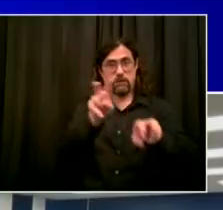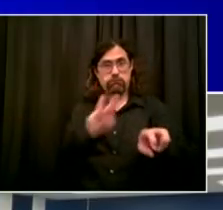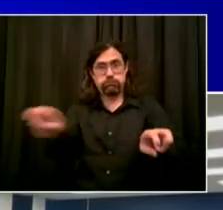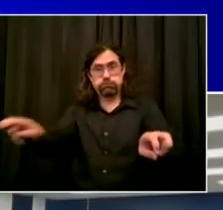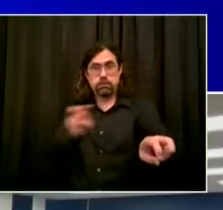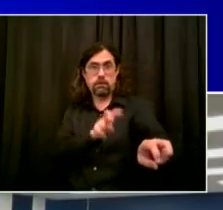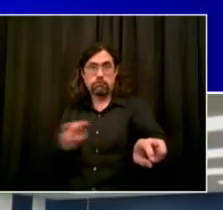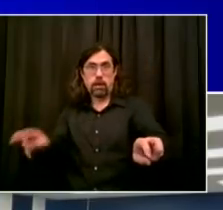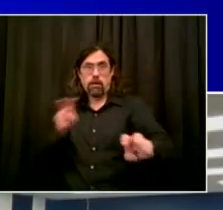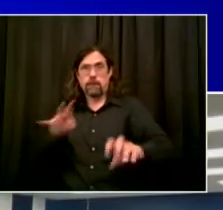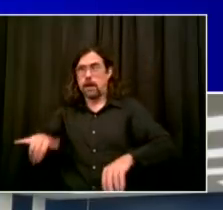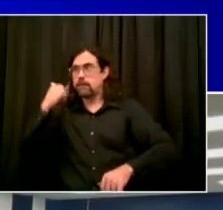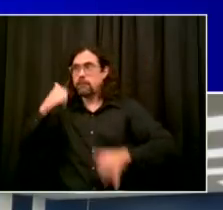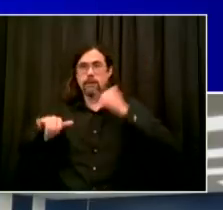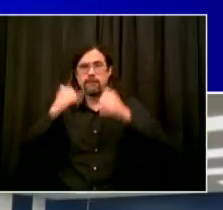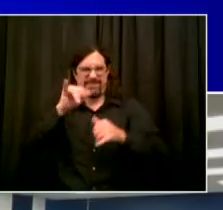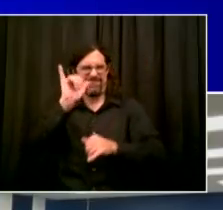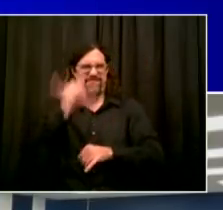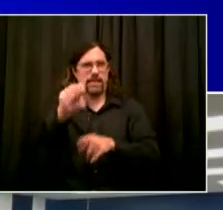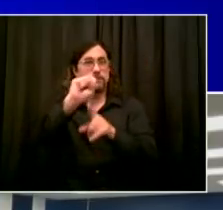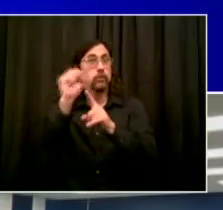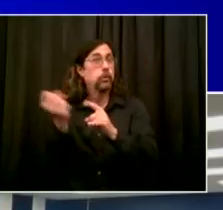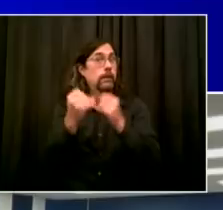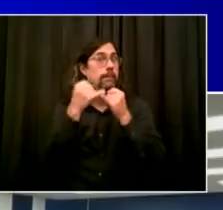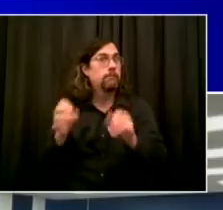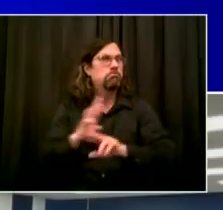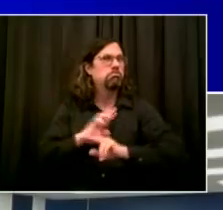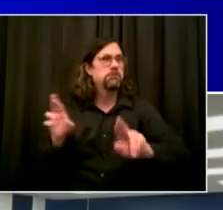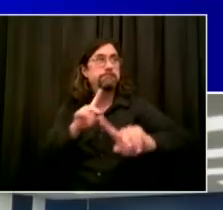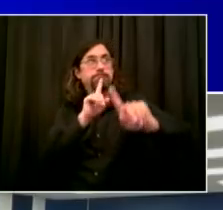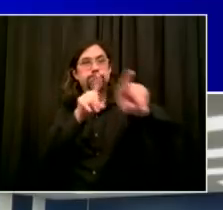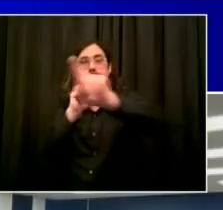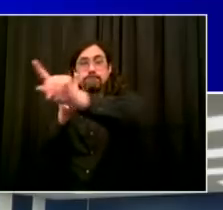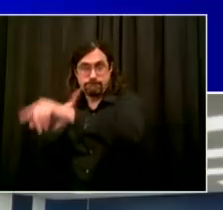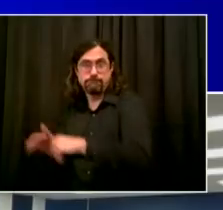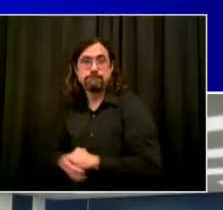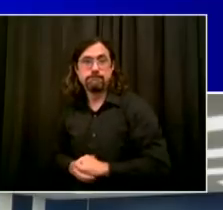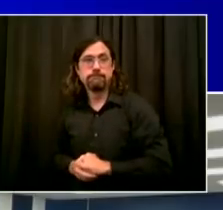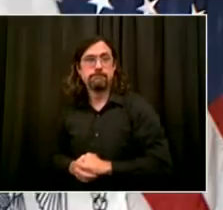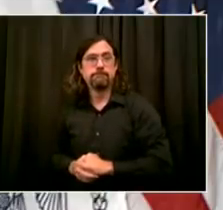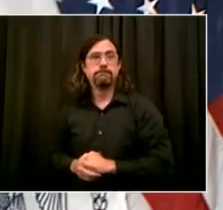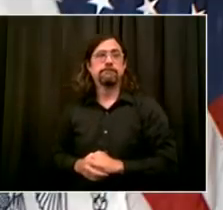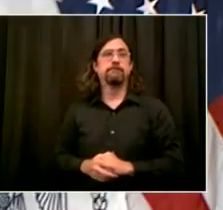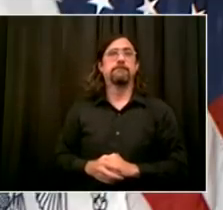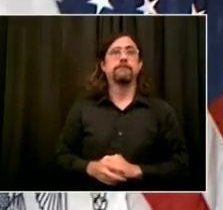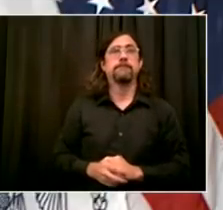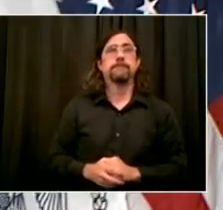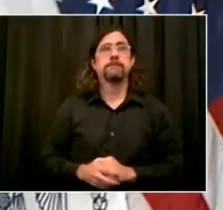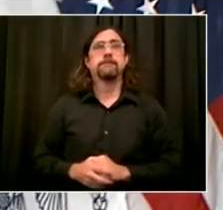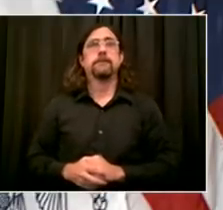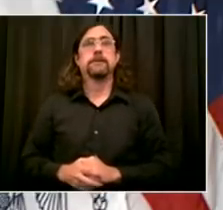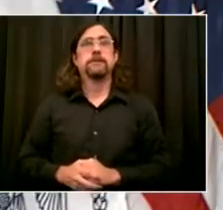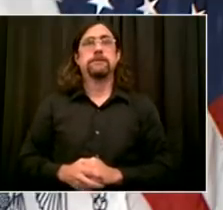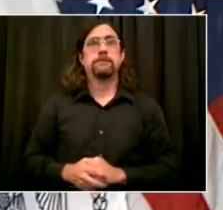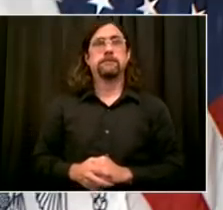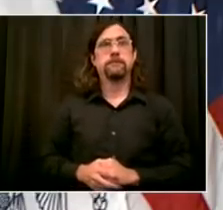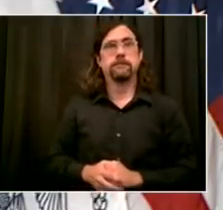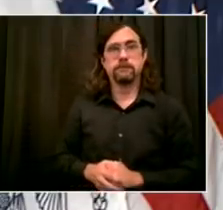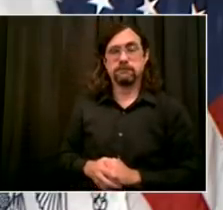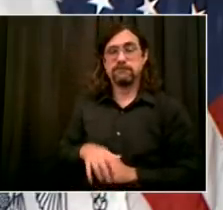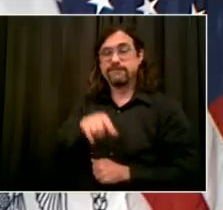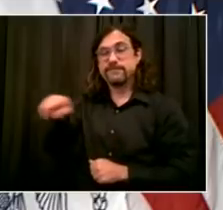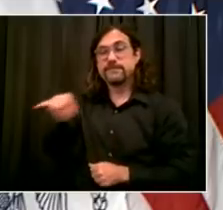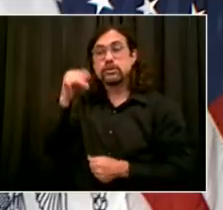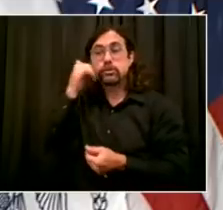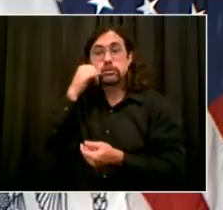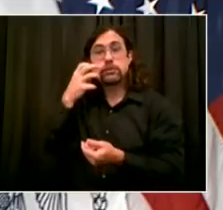run big, effective plans, big, effective operations. She did it at the School Construction Authority. And it's part of